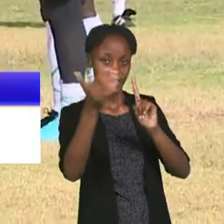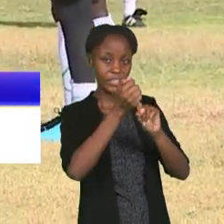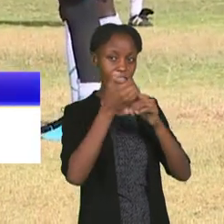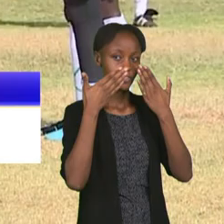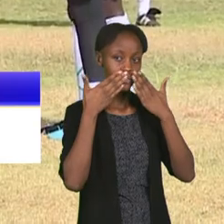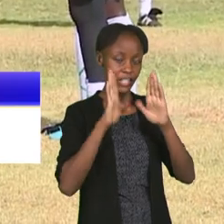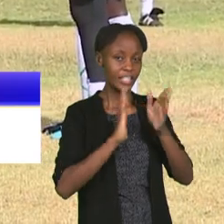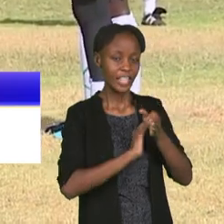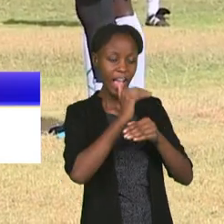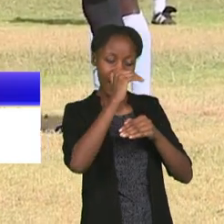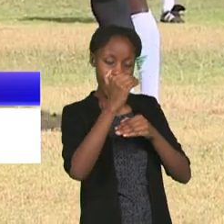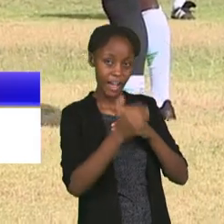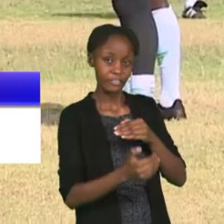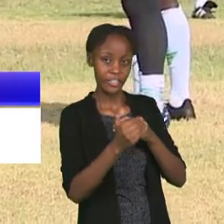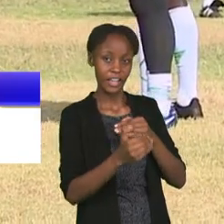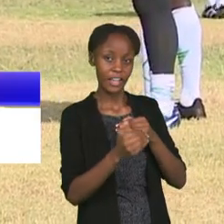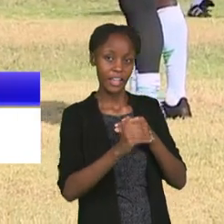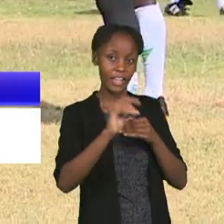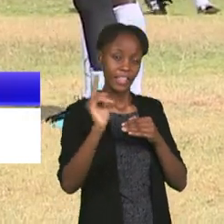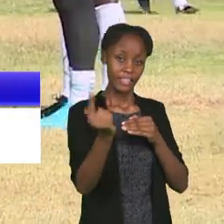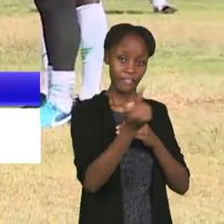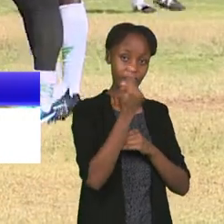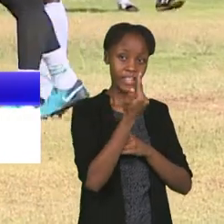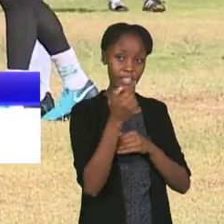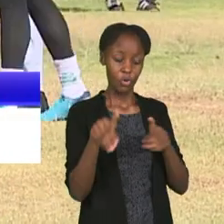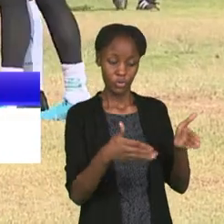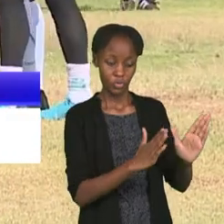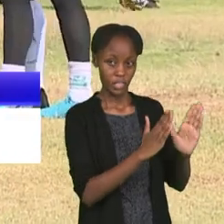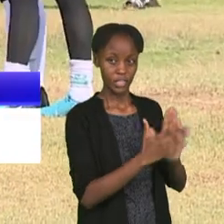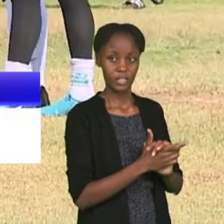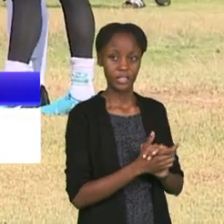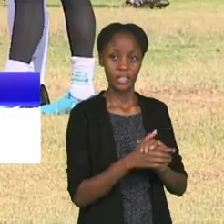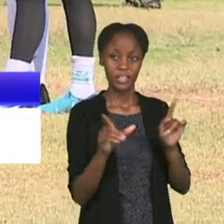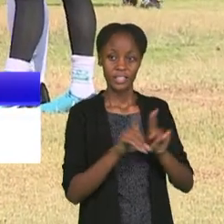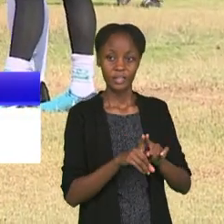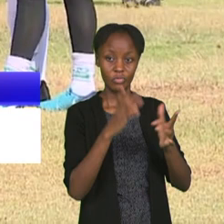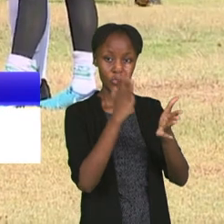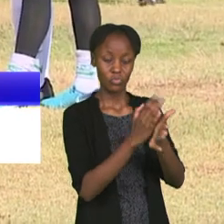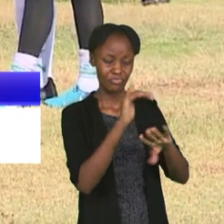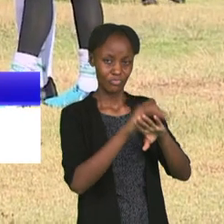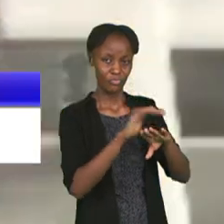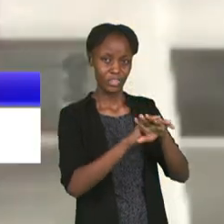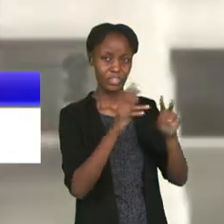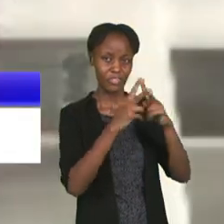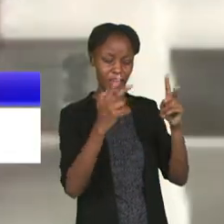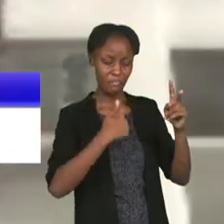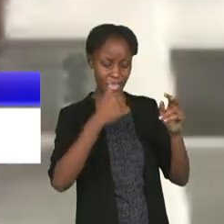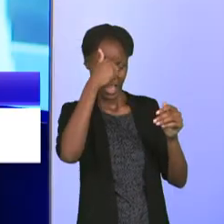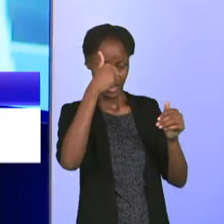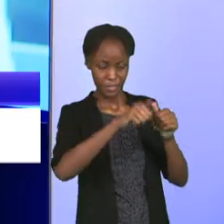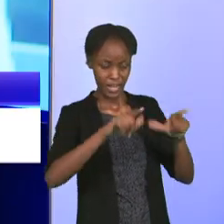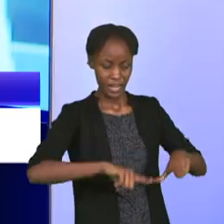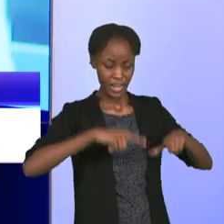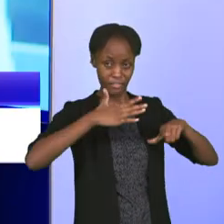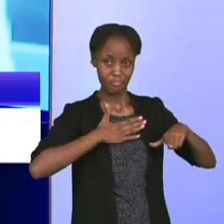first opportunity. And it was fantastic. I remember all my life, the